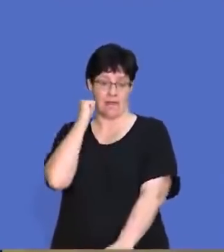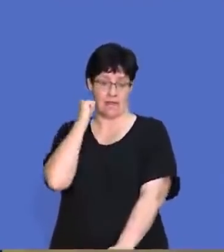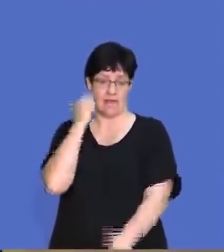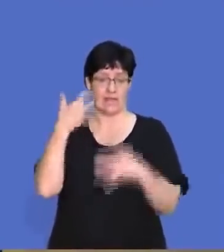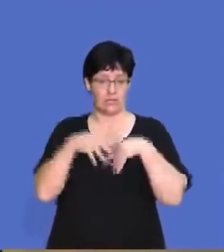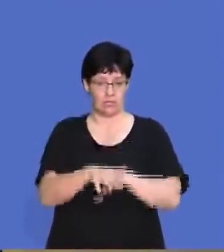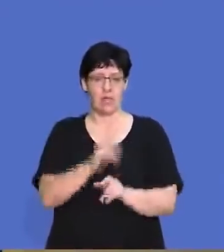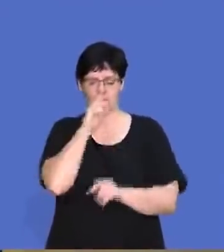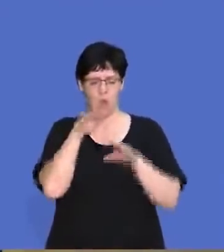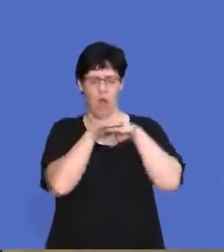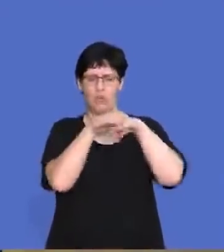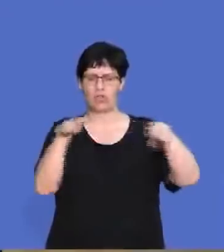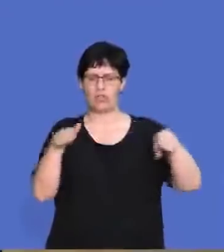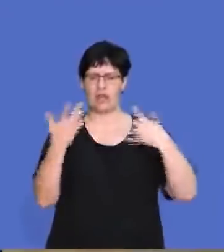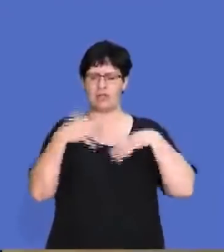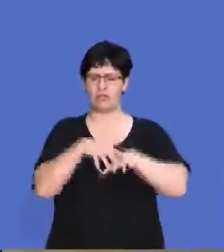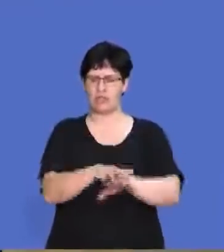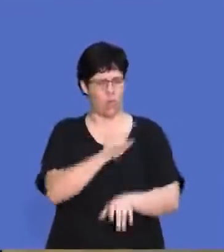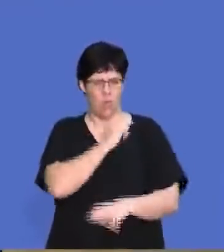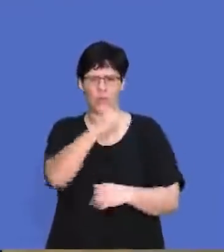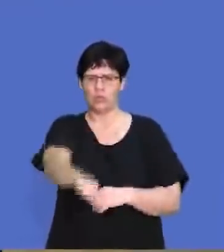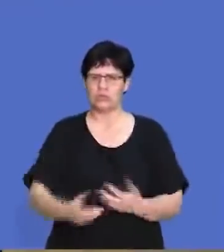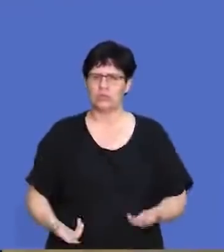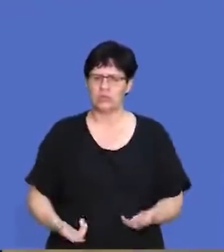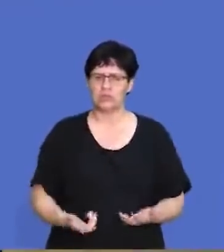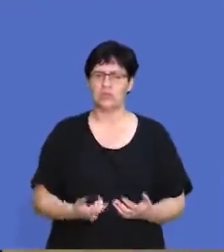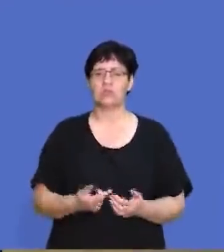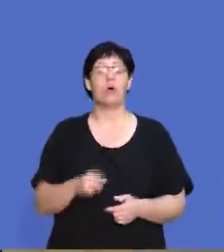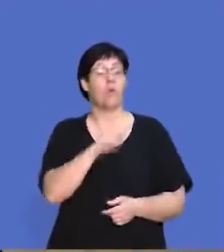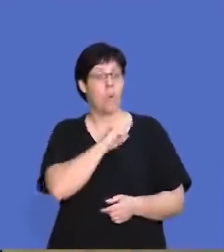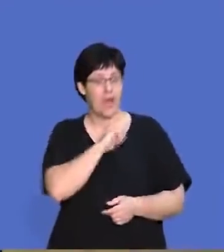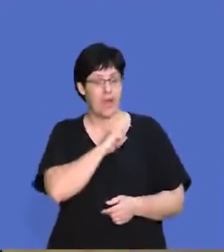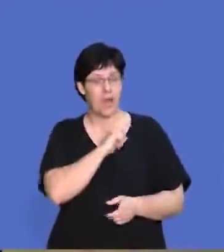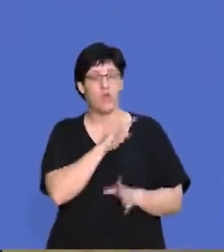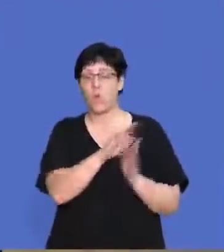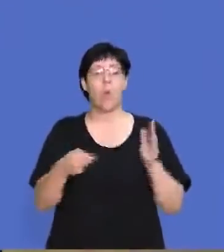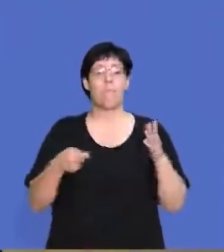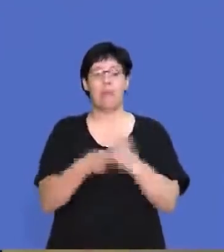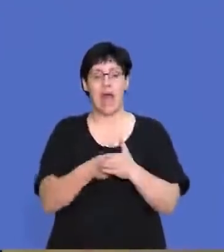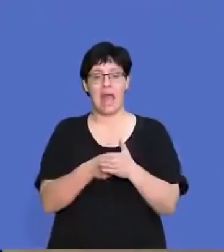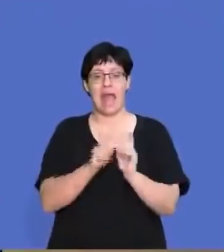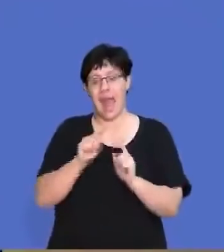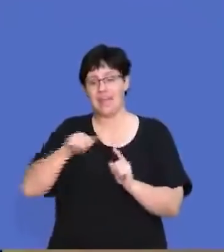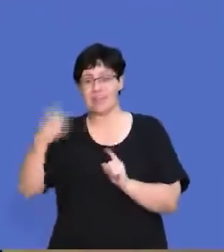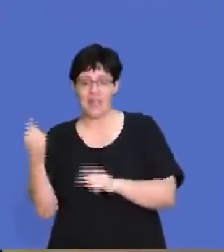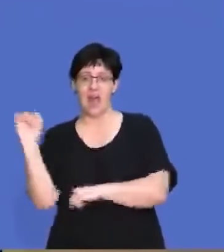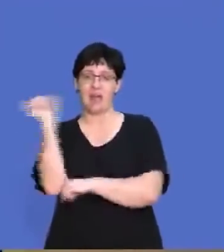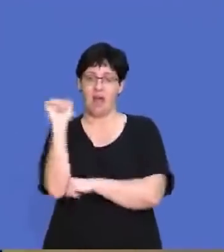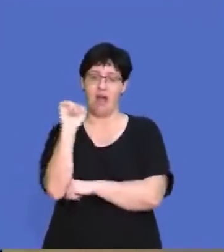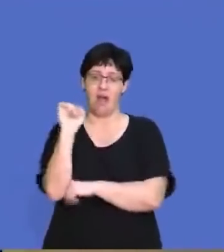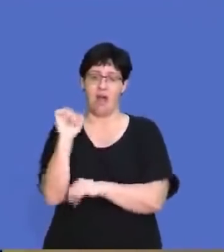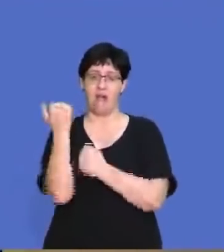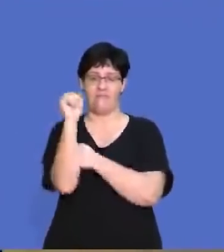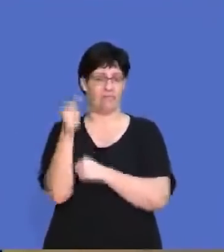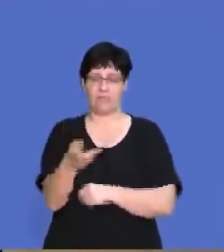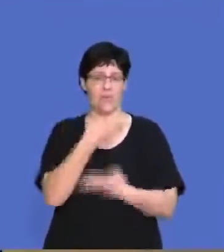So if we look at horizontal integration, why it isn't horizontal integration is because they are not buying another car manufacturer.